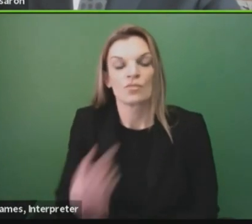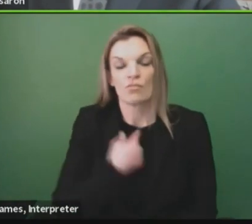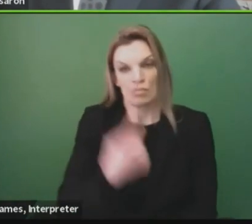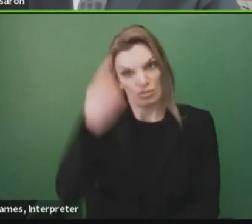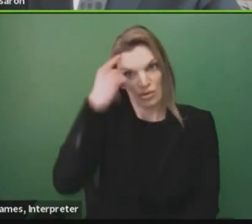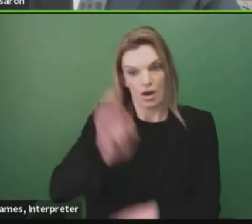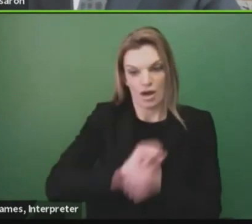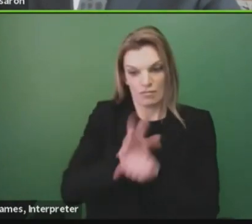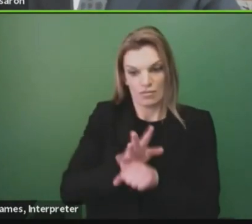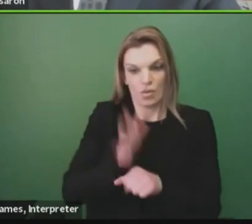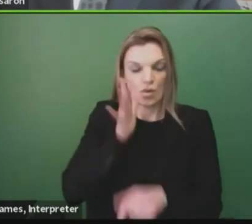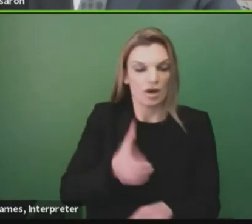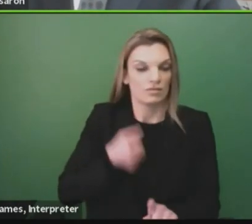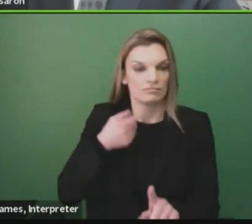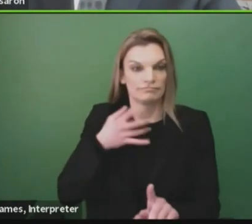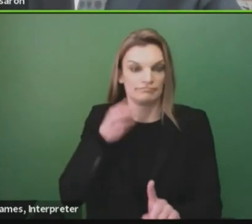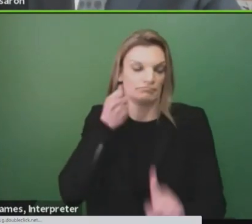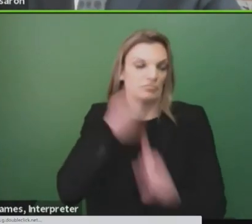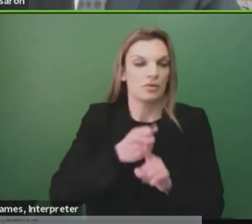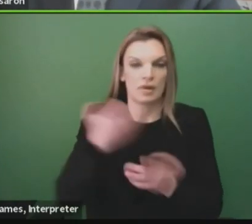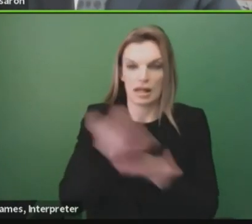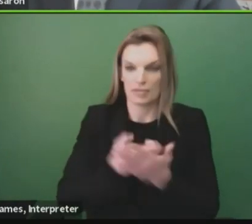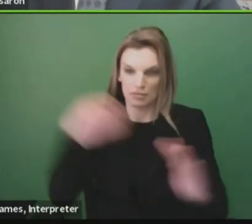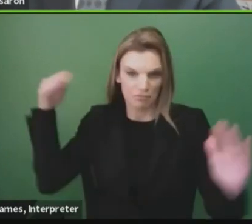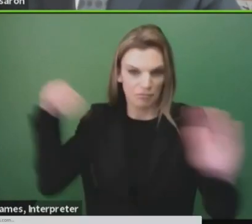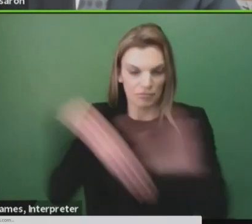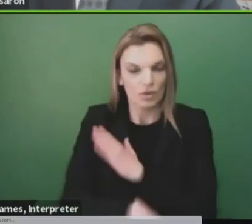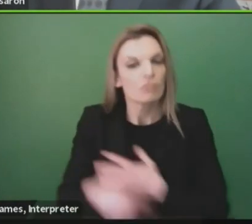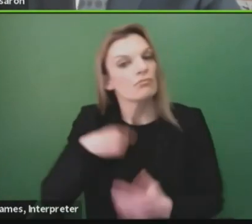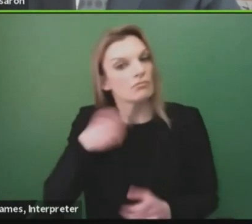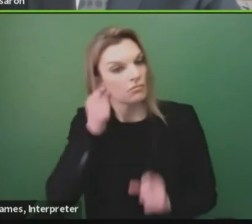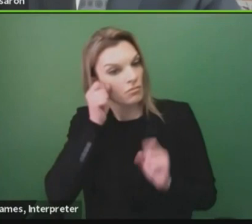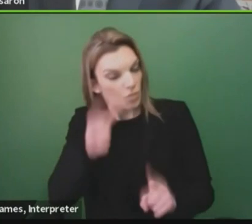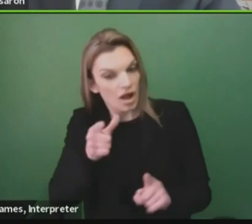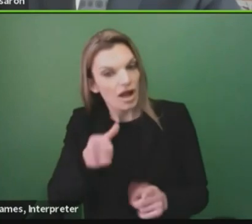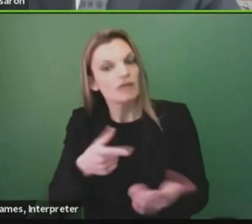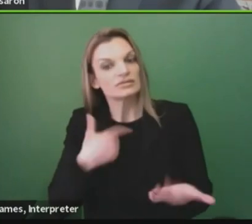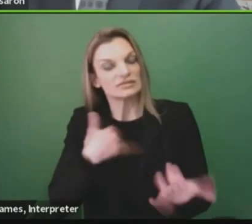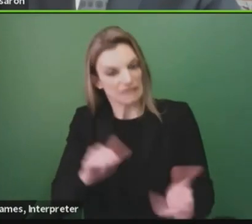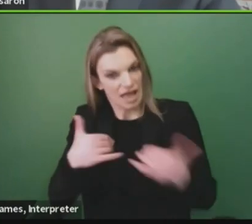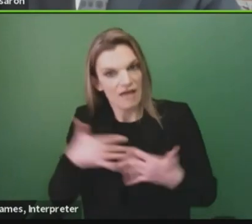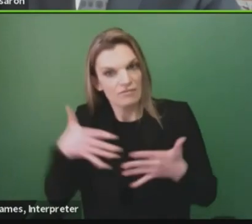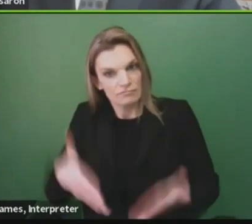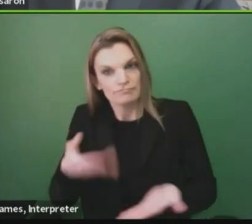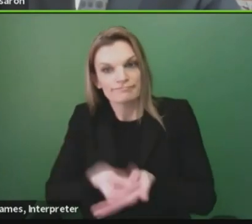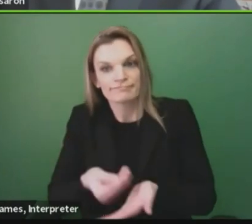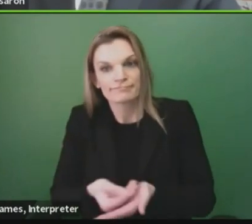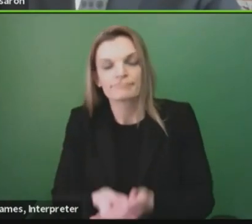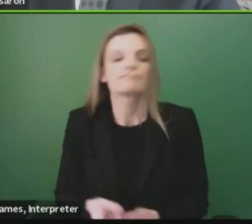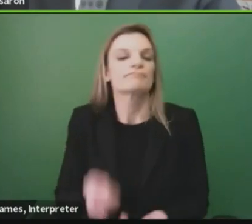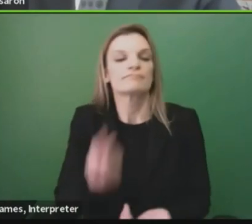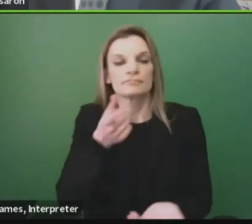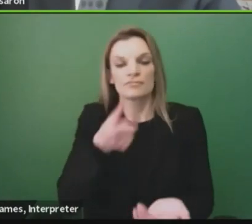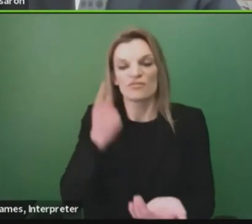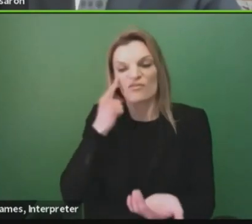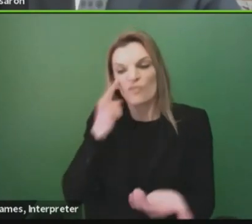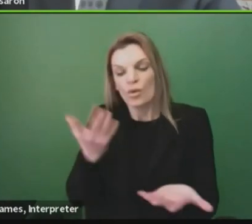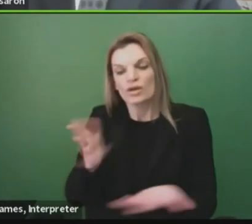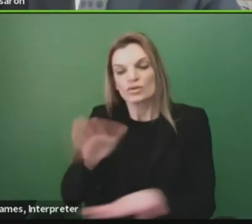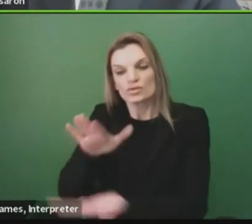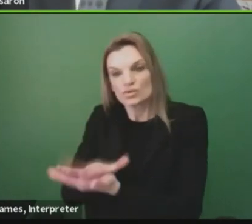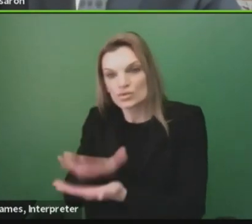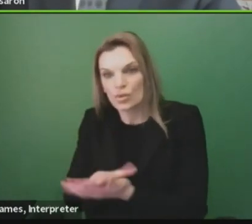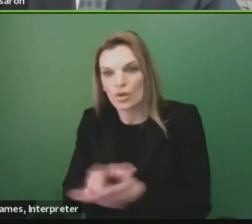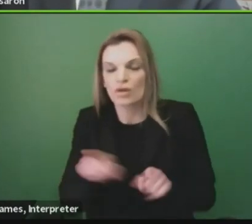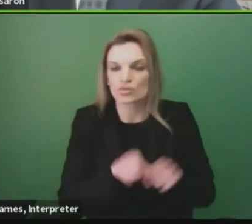economy as was expected. That, coupled with federal support of general fund activity and school activities, has